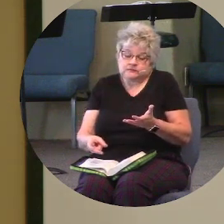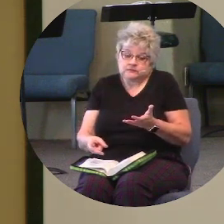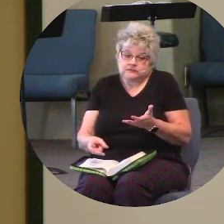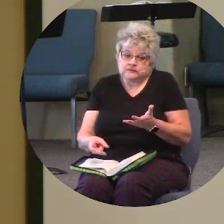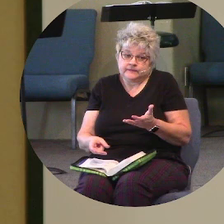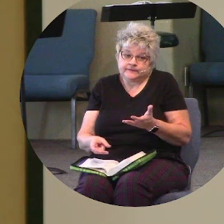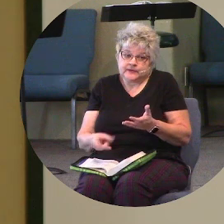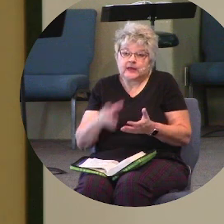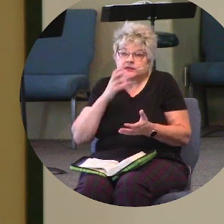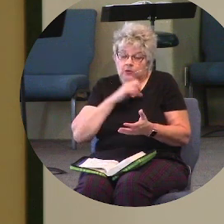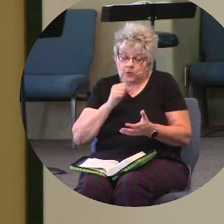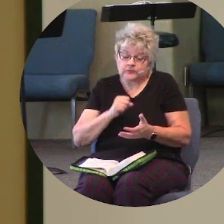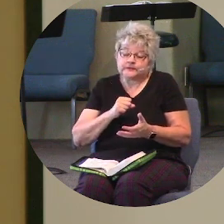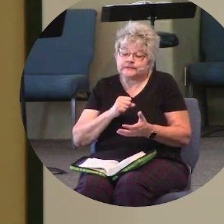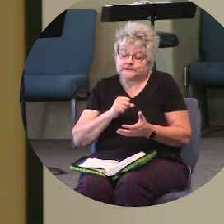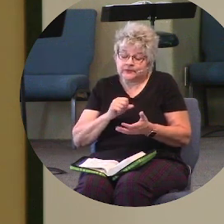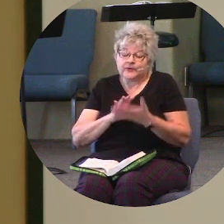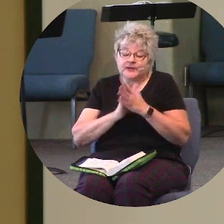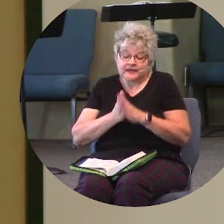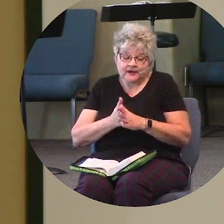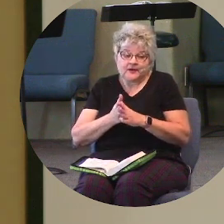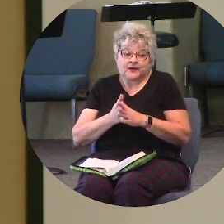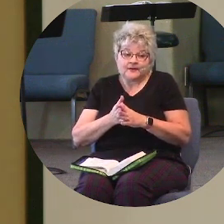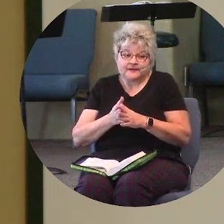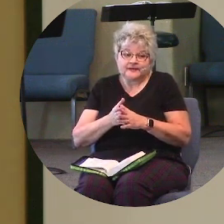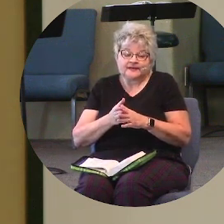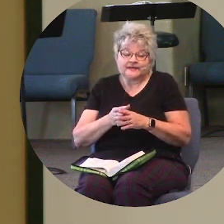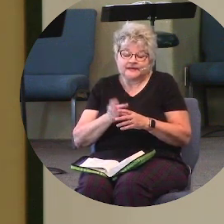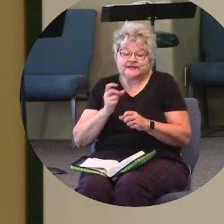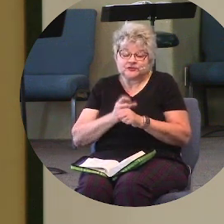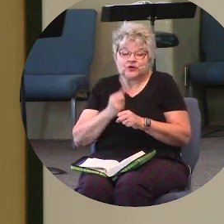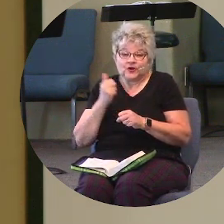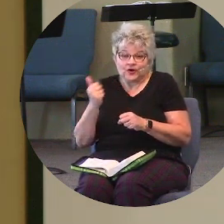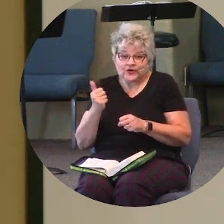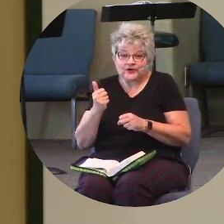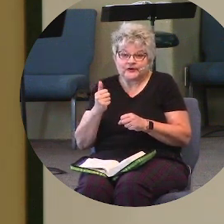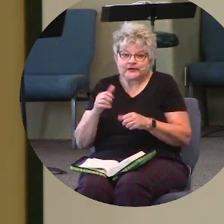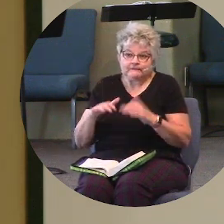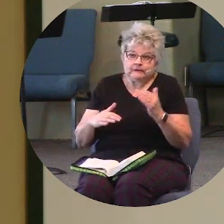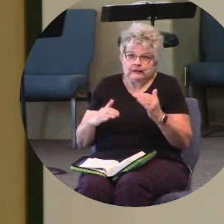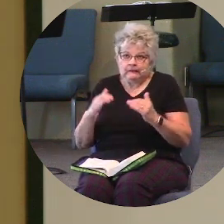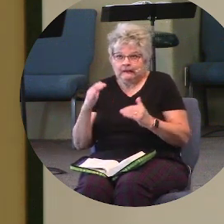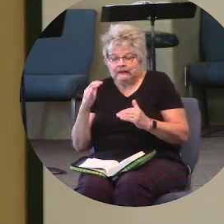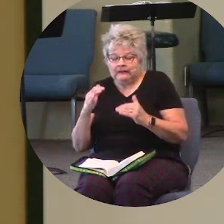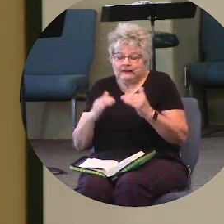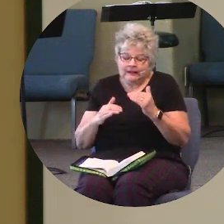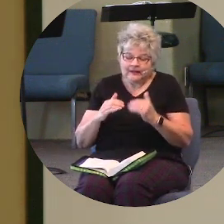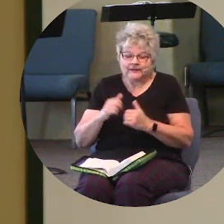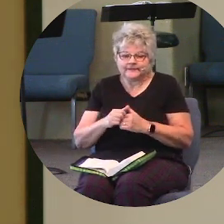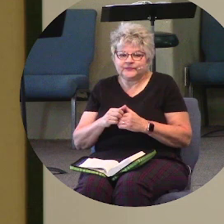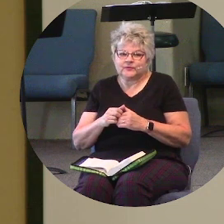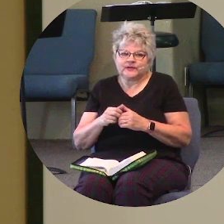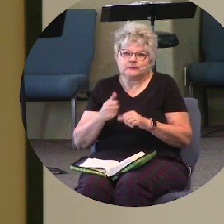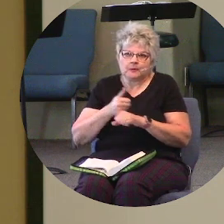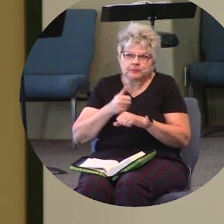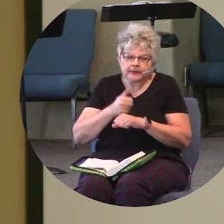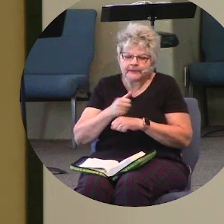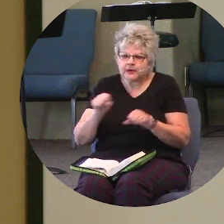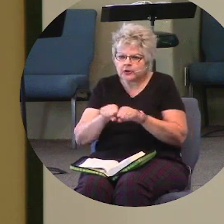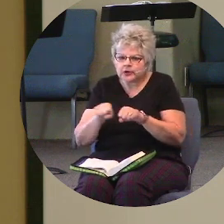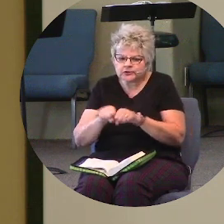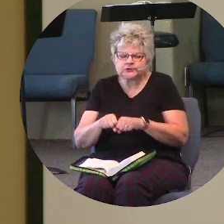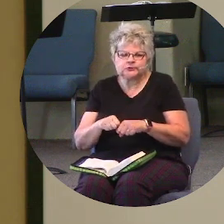And the older we get, I know sometimes it gets a little bit harder to even balance, and we can blame it on our shoes, we can blame it on